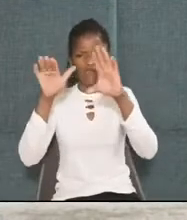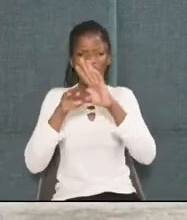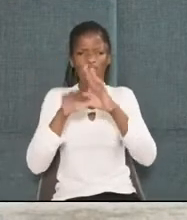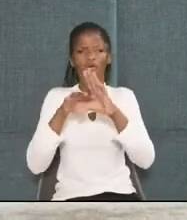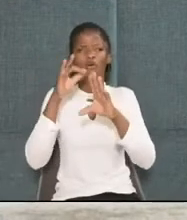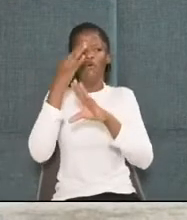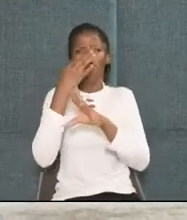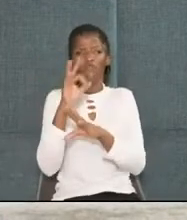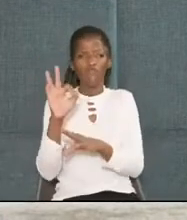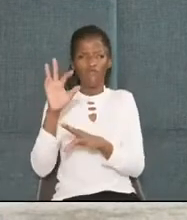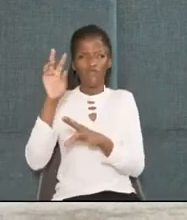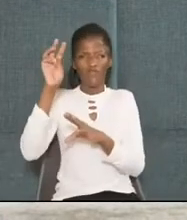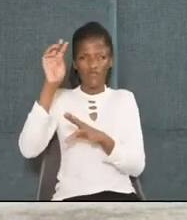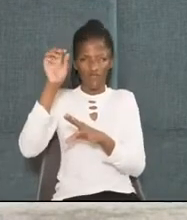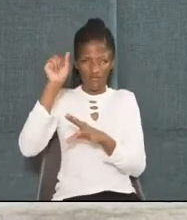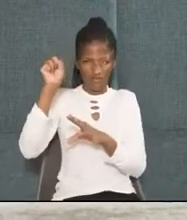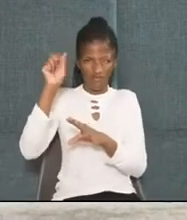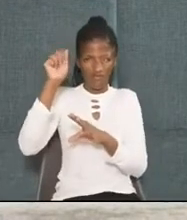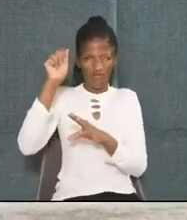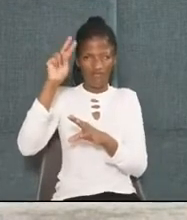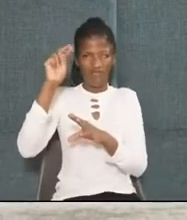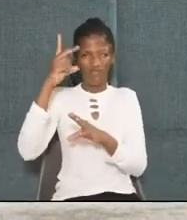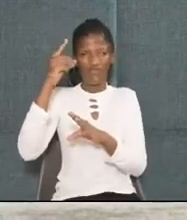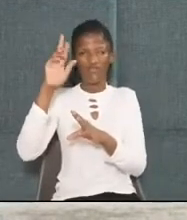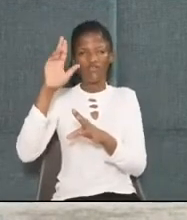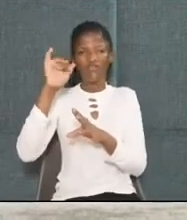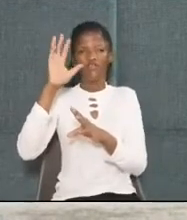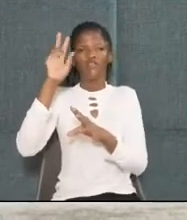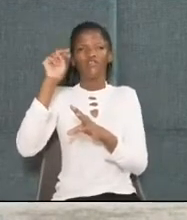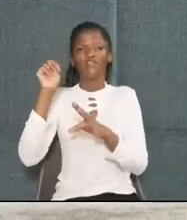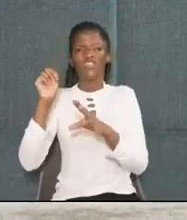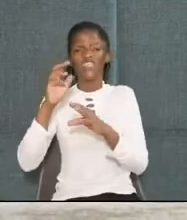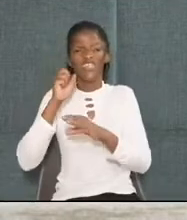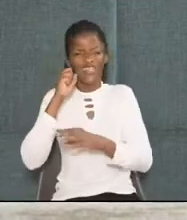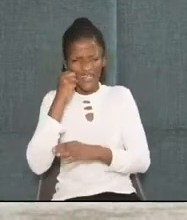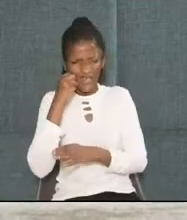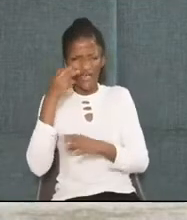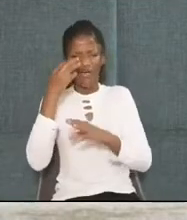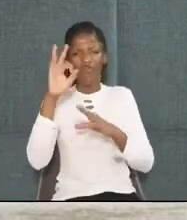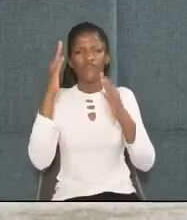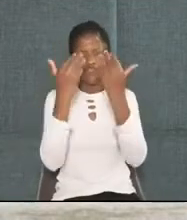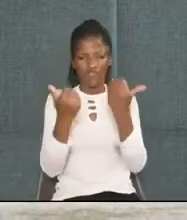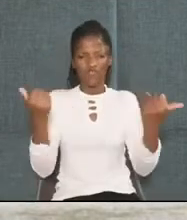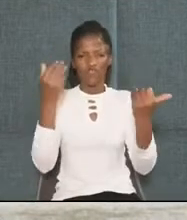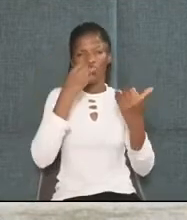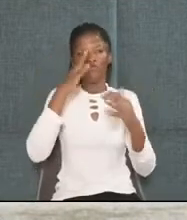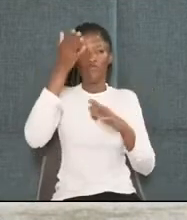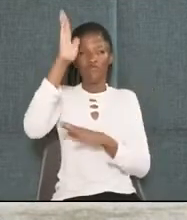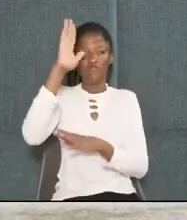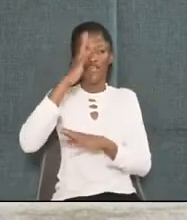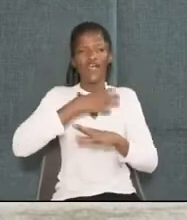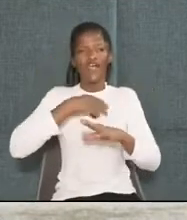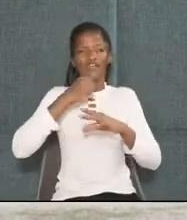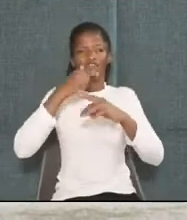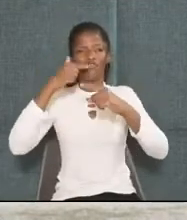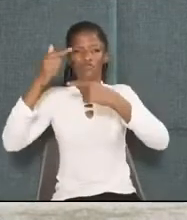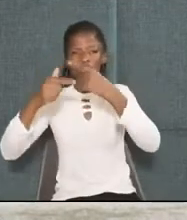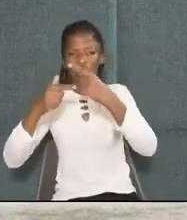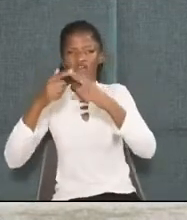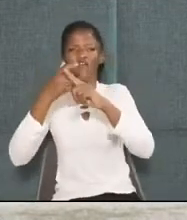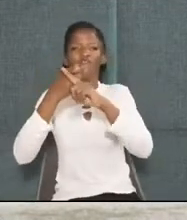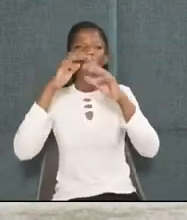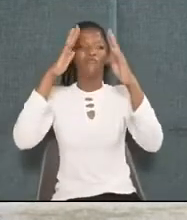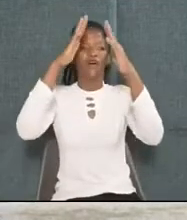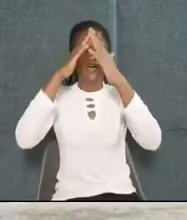of the Sanhedrin, and with that authority, he increased his anger towards the children of Jehovah. And so, he went from house to